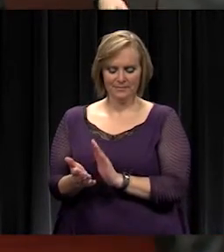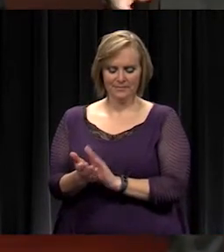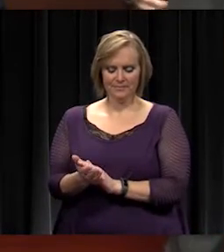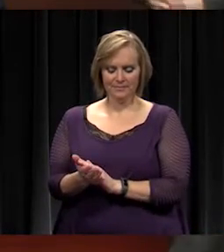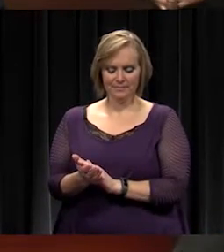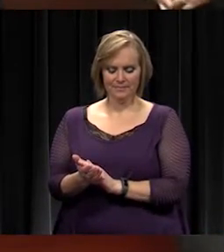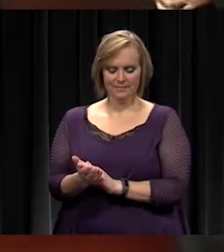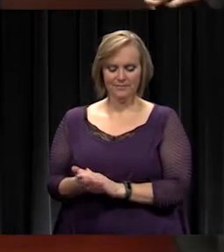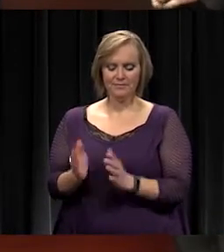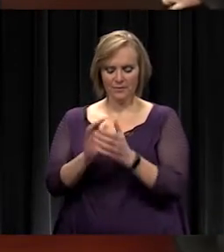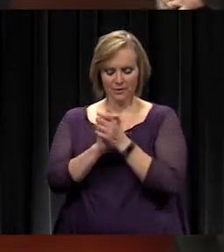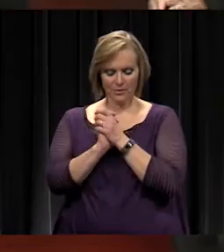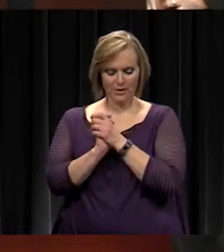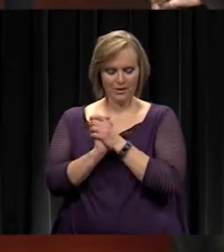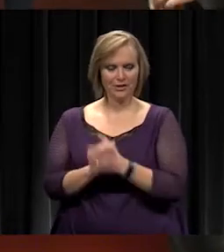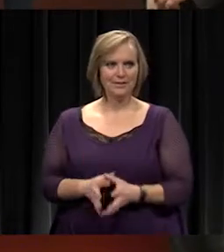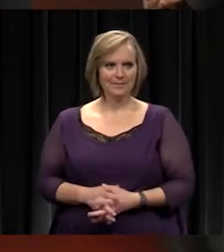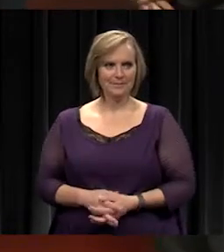Congratulations.